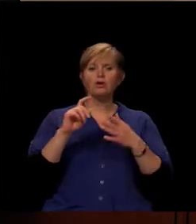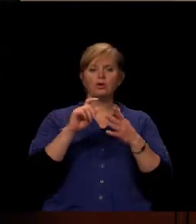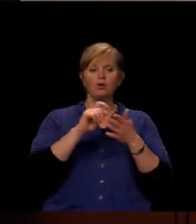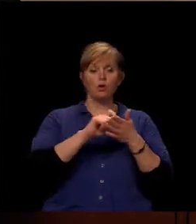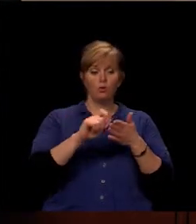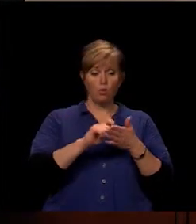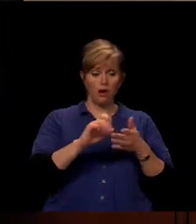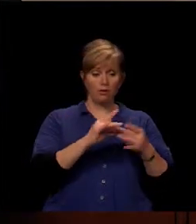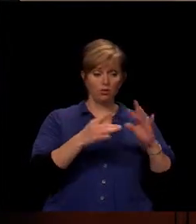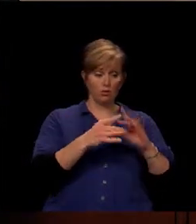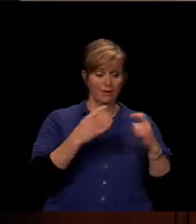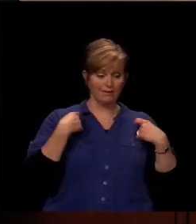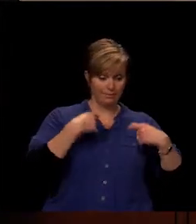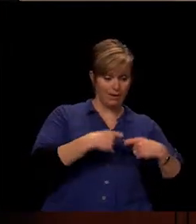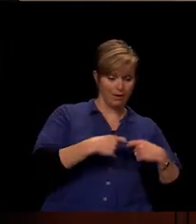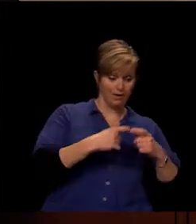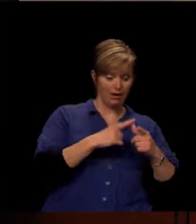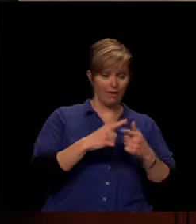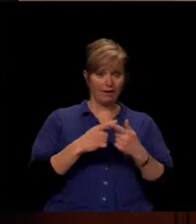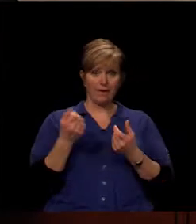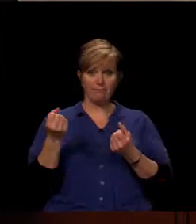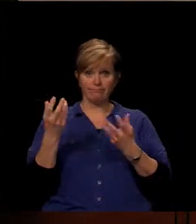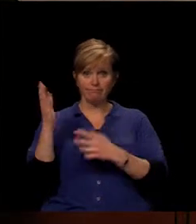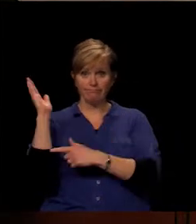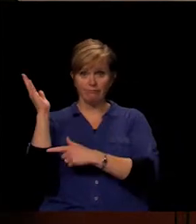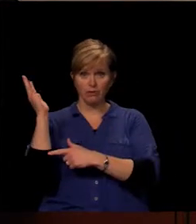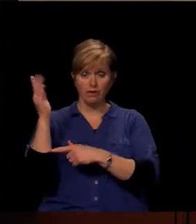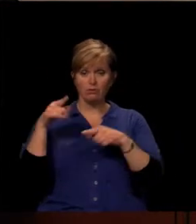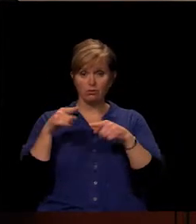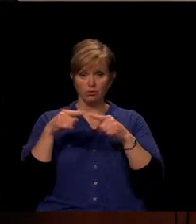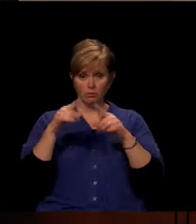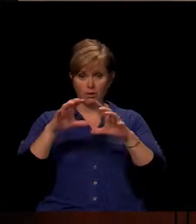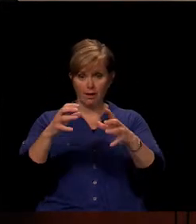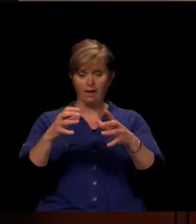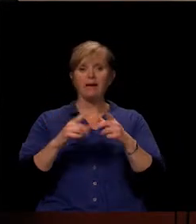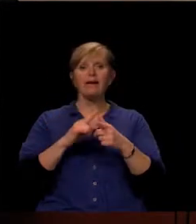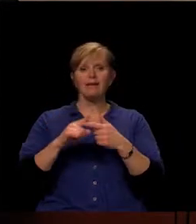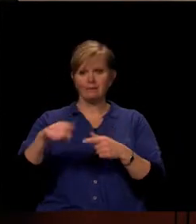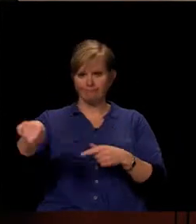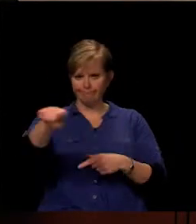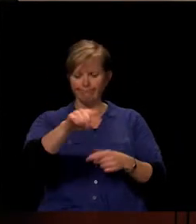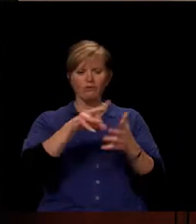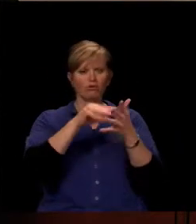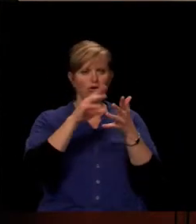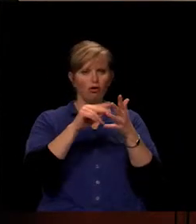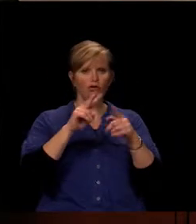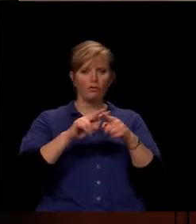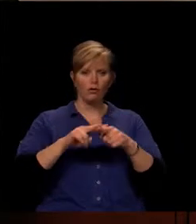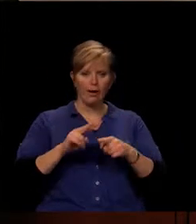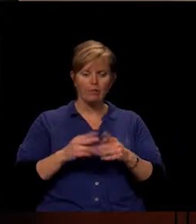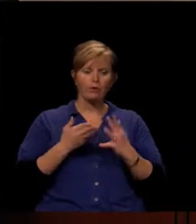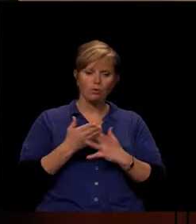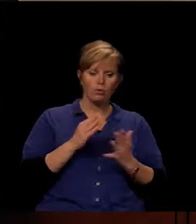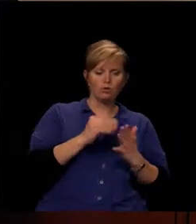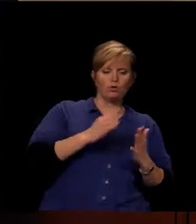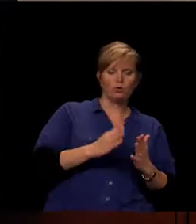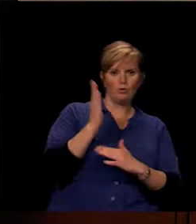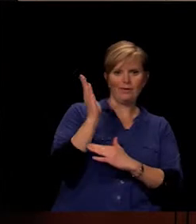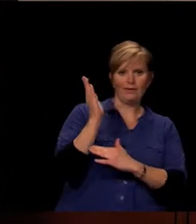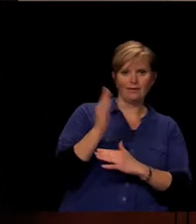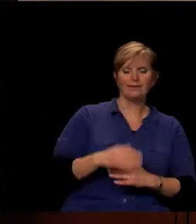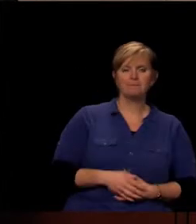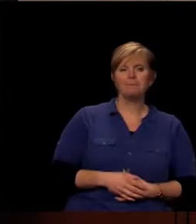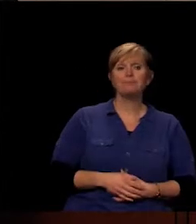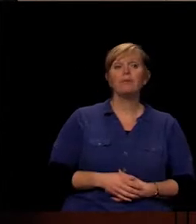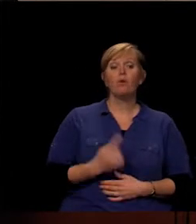they present them to the class, and then the class is learning the vocabulary as those lessons are being presented. One that I really like